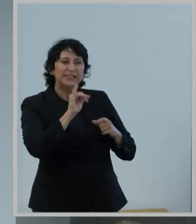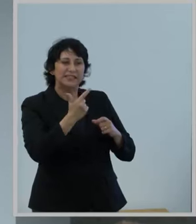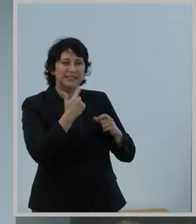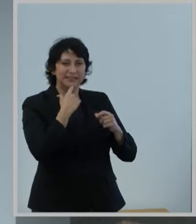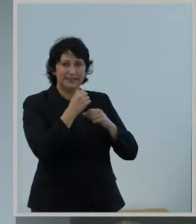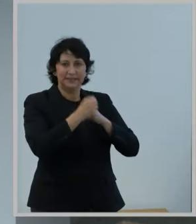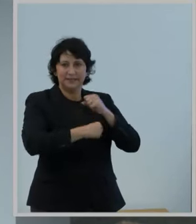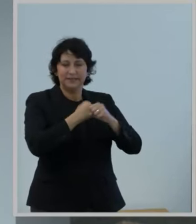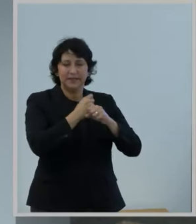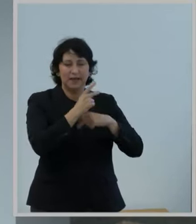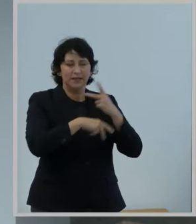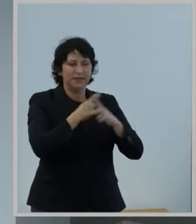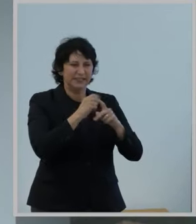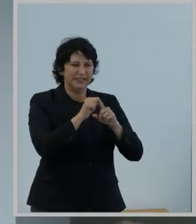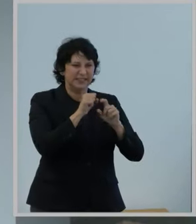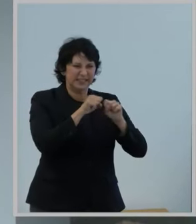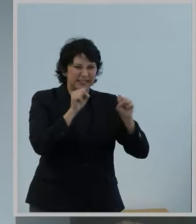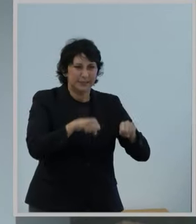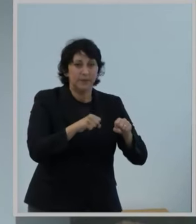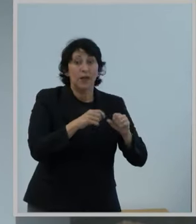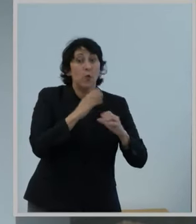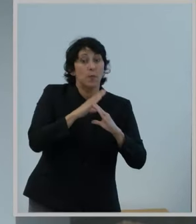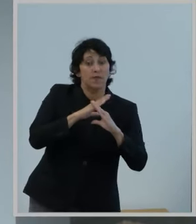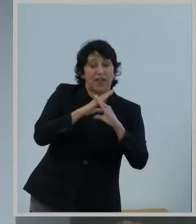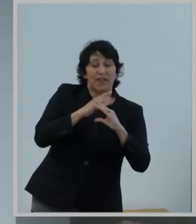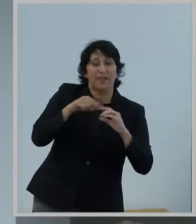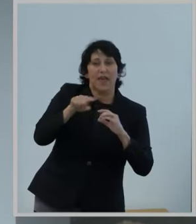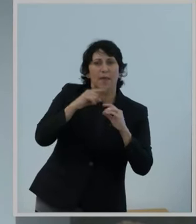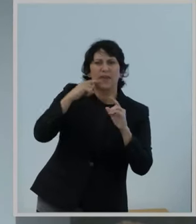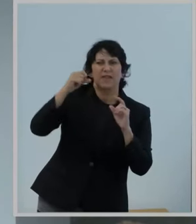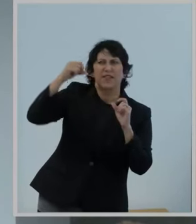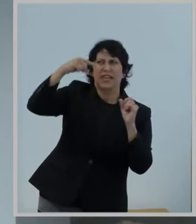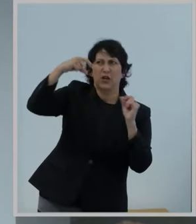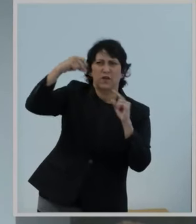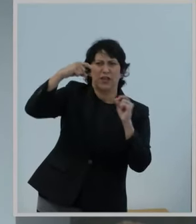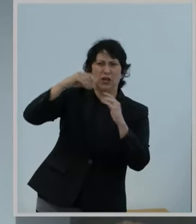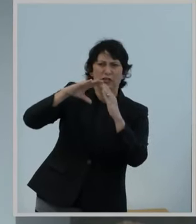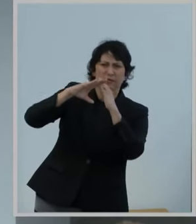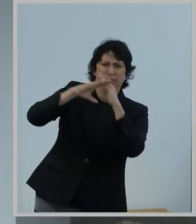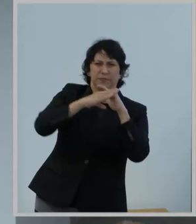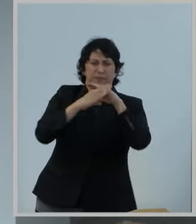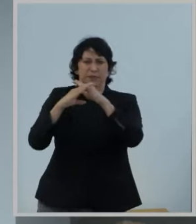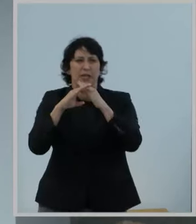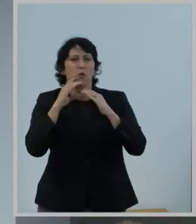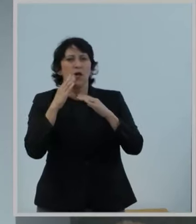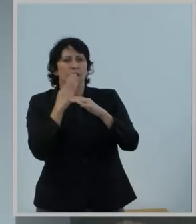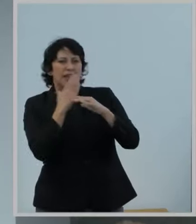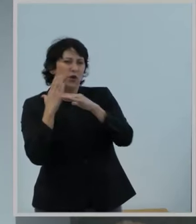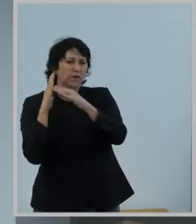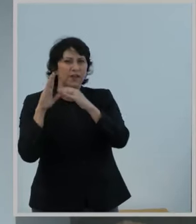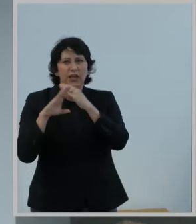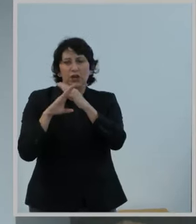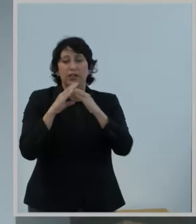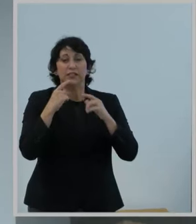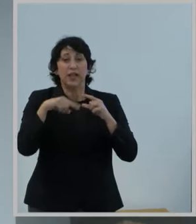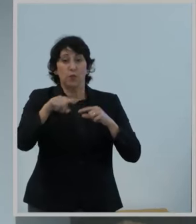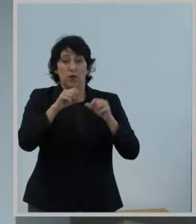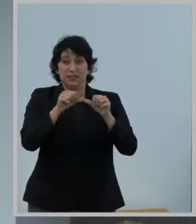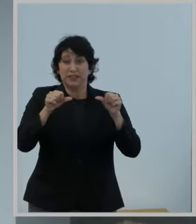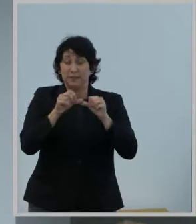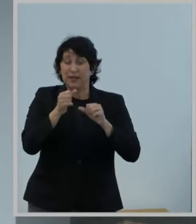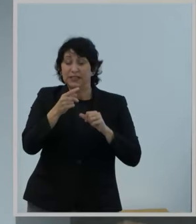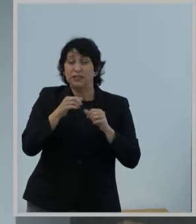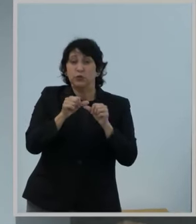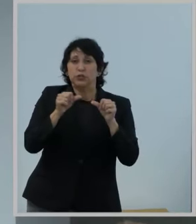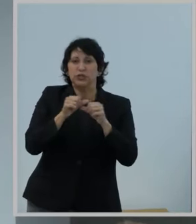prevent them from operating at locations where interference may occur to licensed incumbents with which they share the six